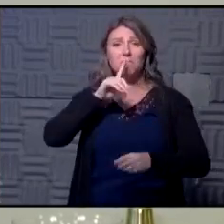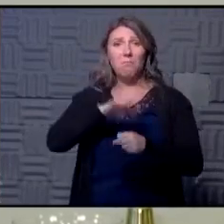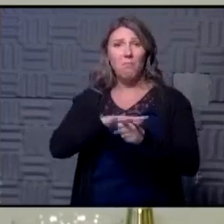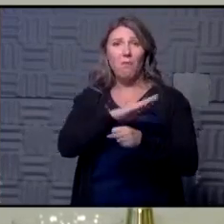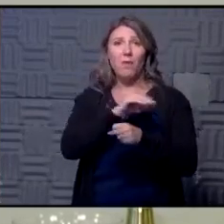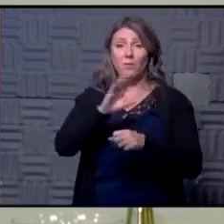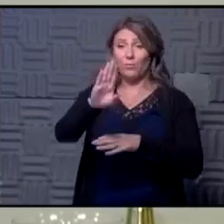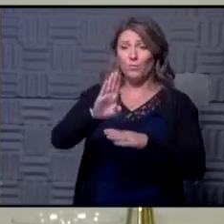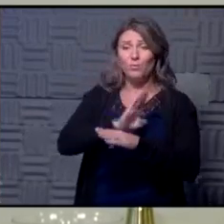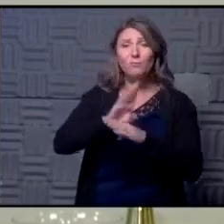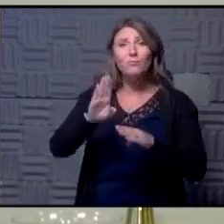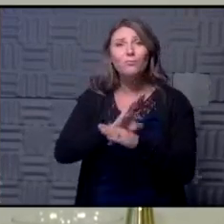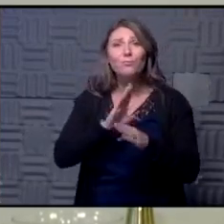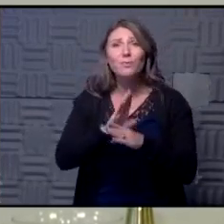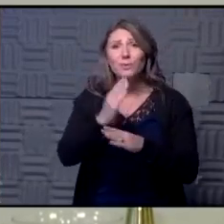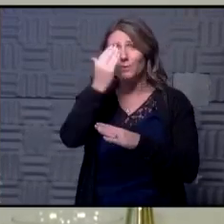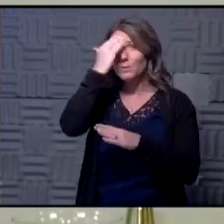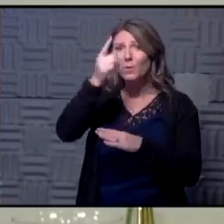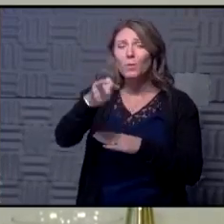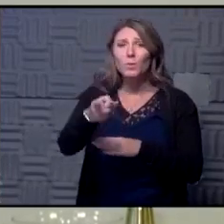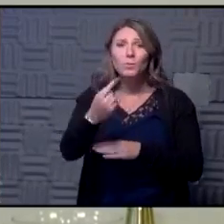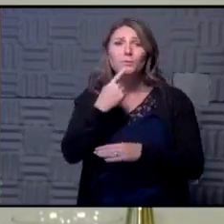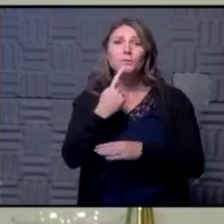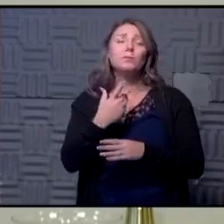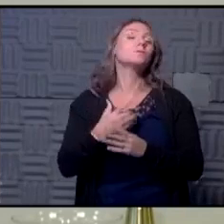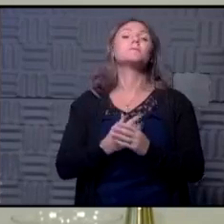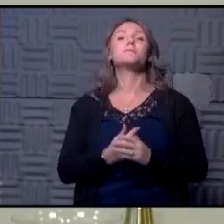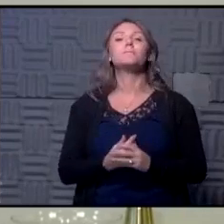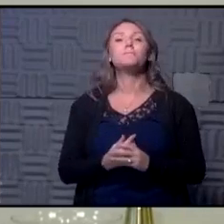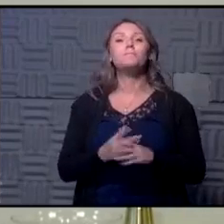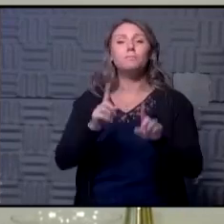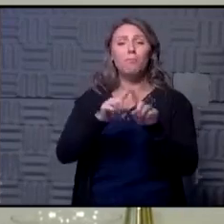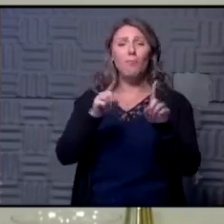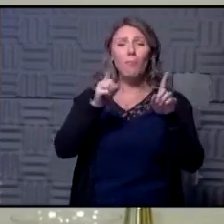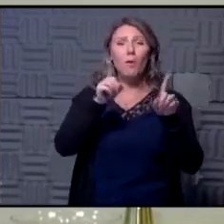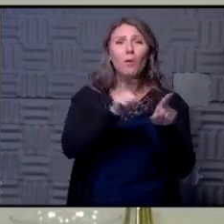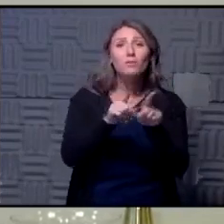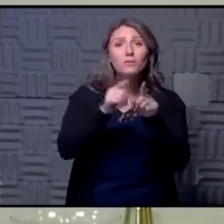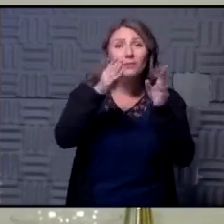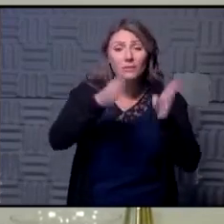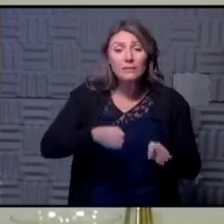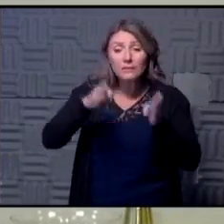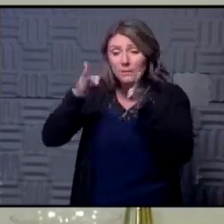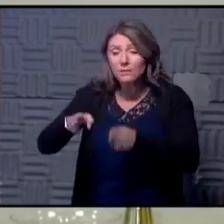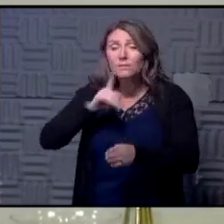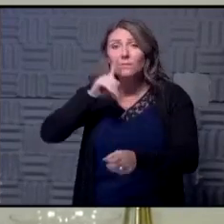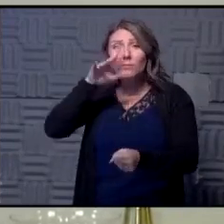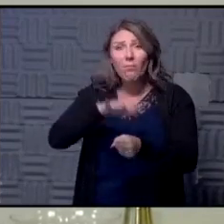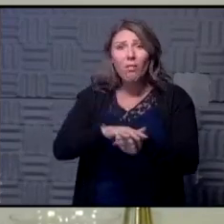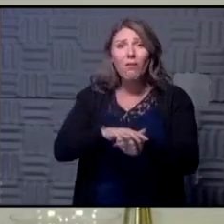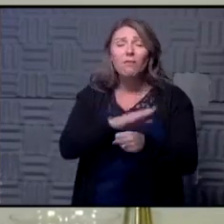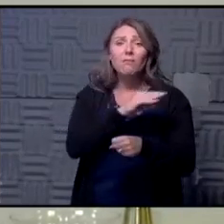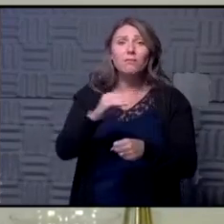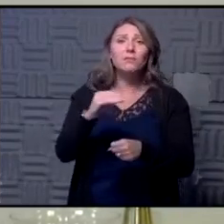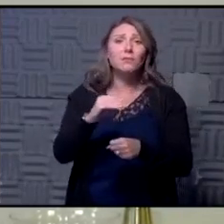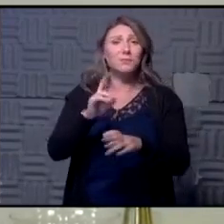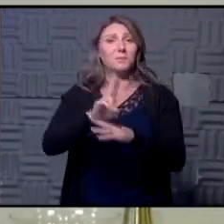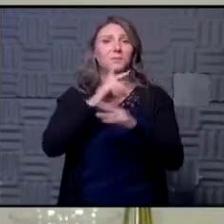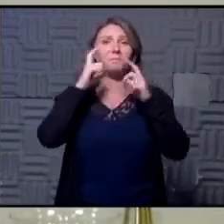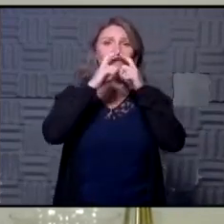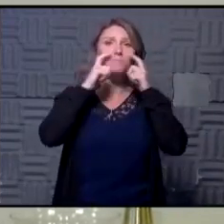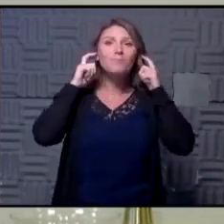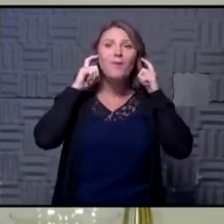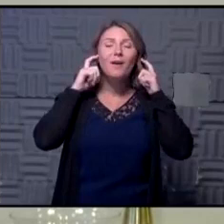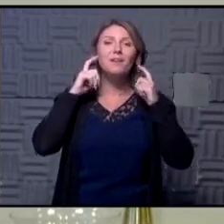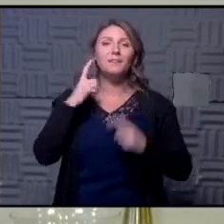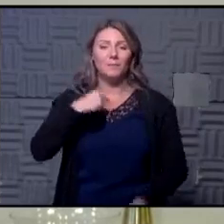let everyone know that your business is taking it serious seriously but as an individual you know take the pledge and and wear a mask because we know